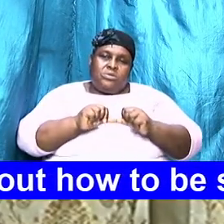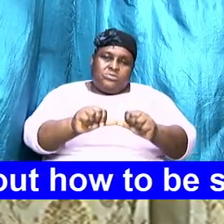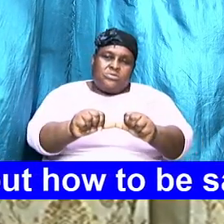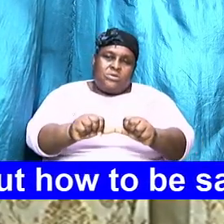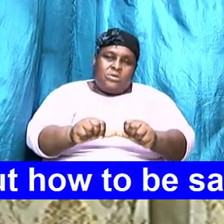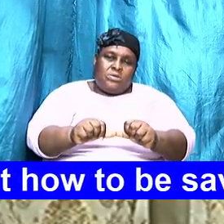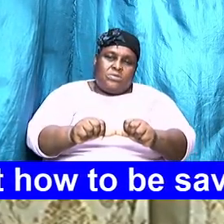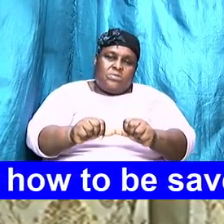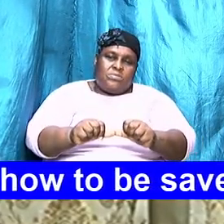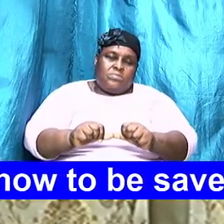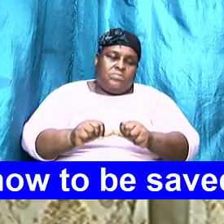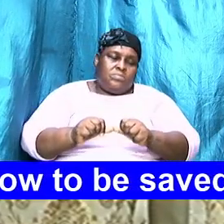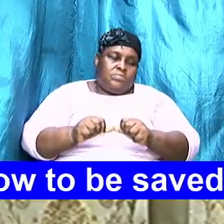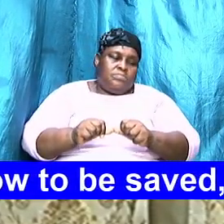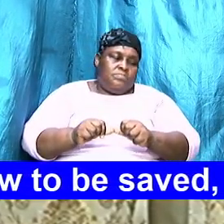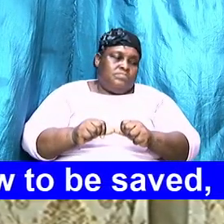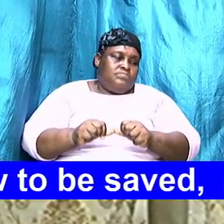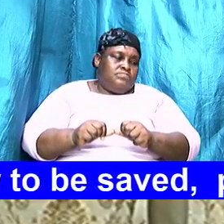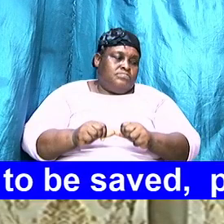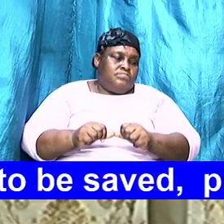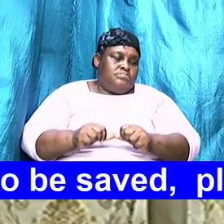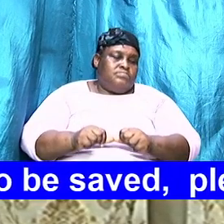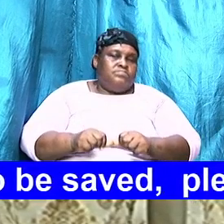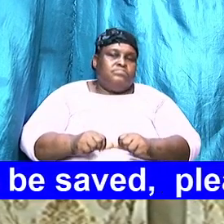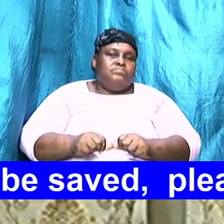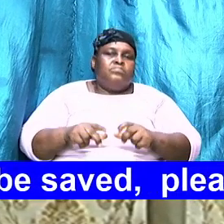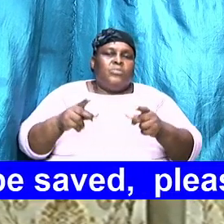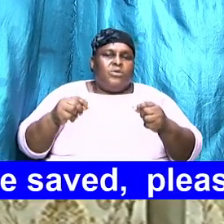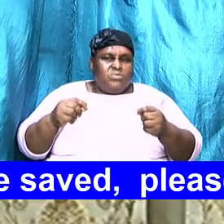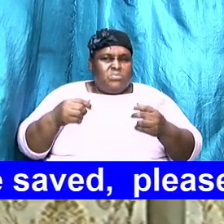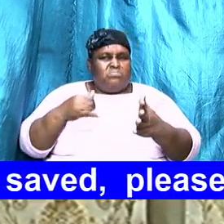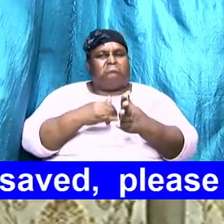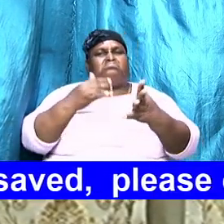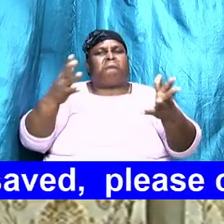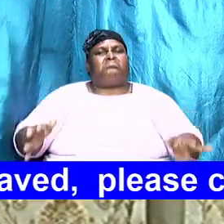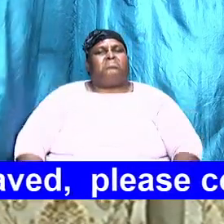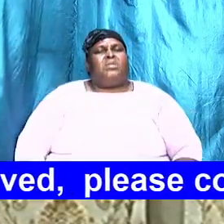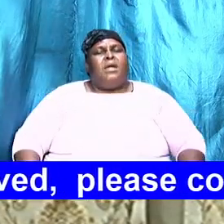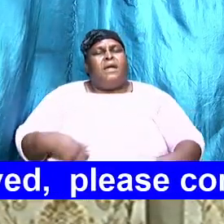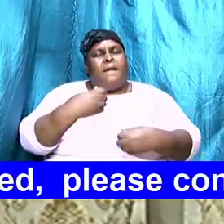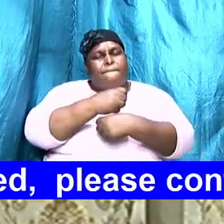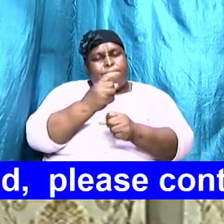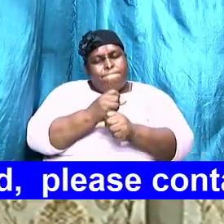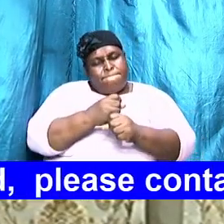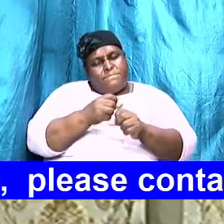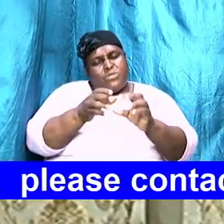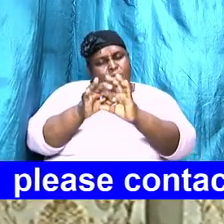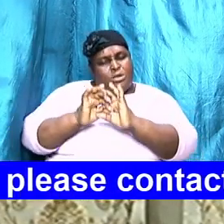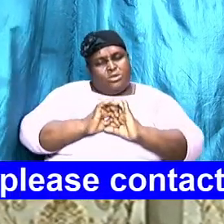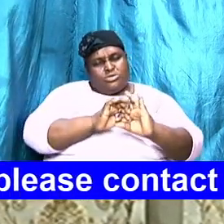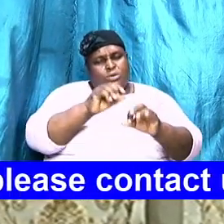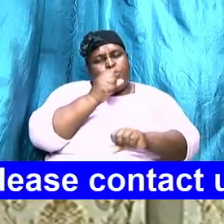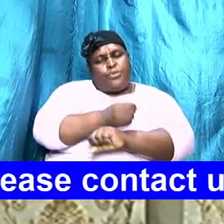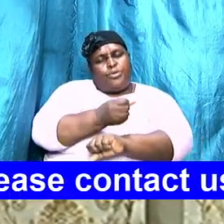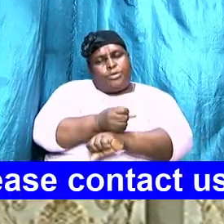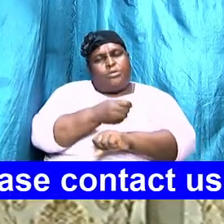along that vein let's do it no man and make the thing happen God bless you